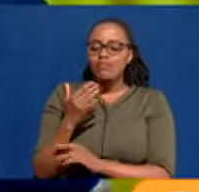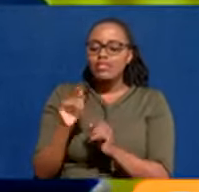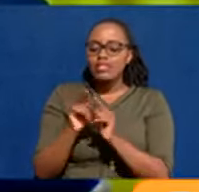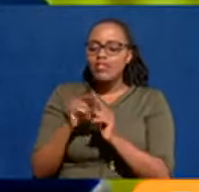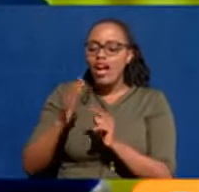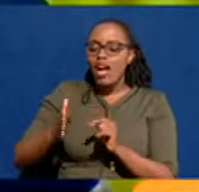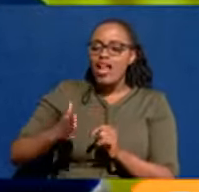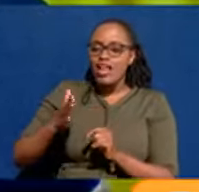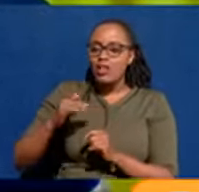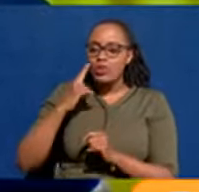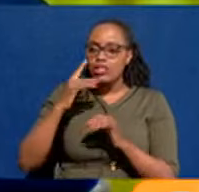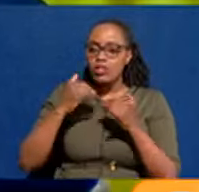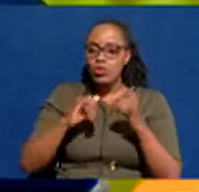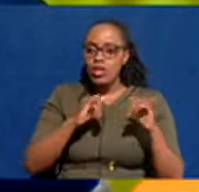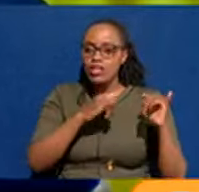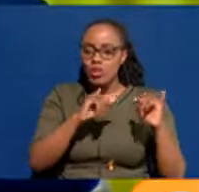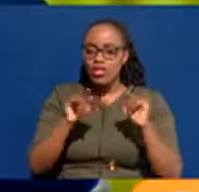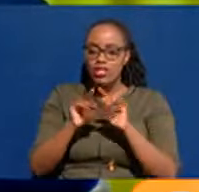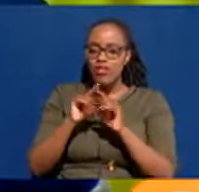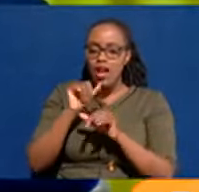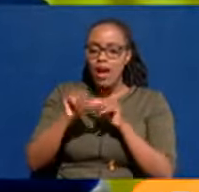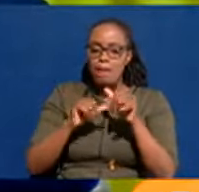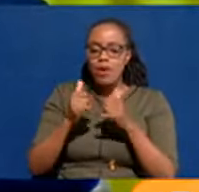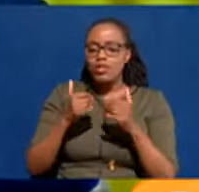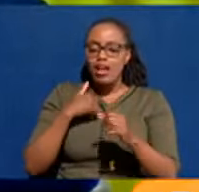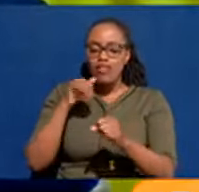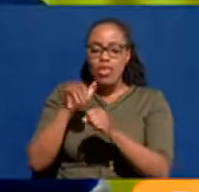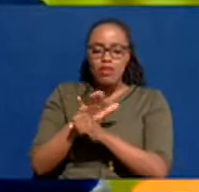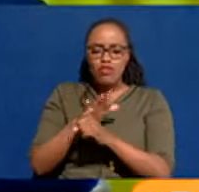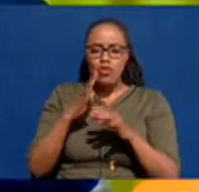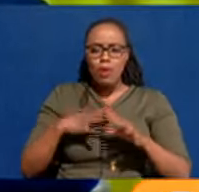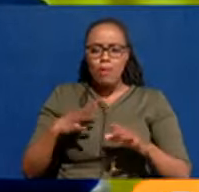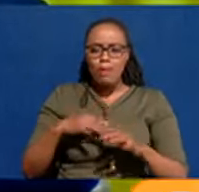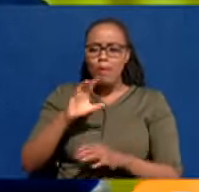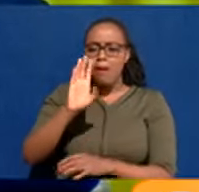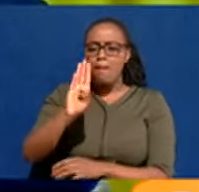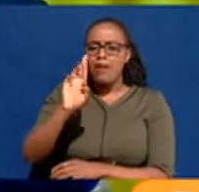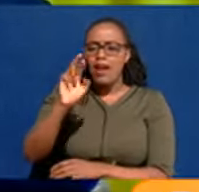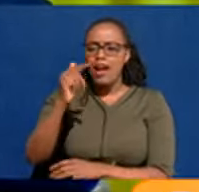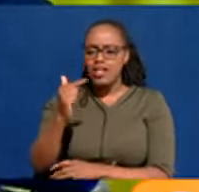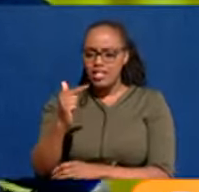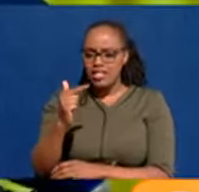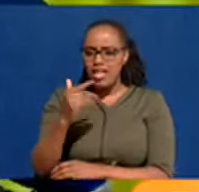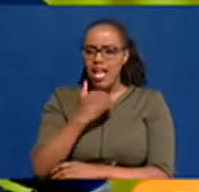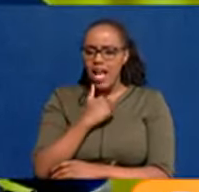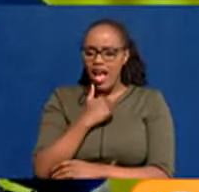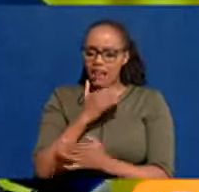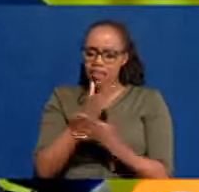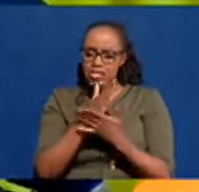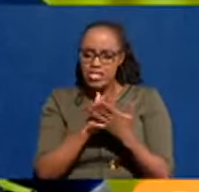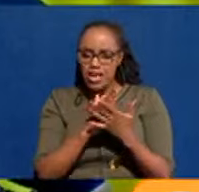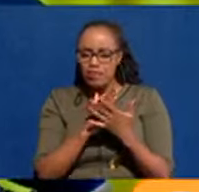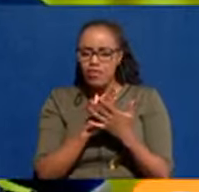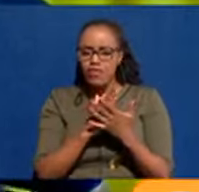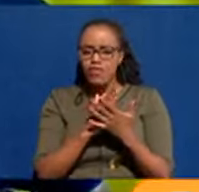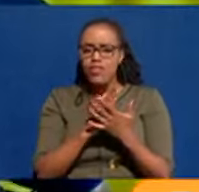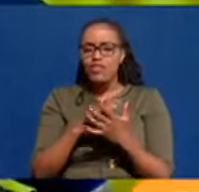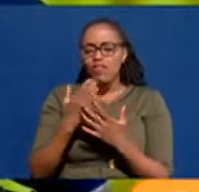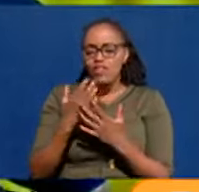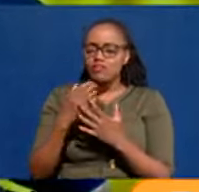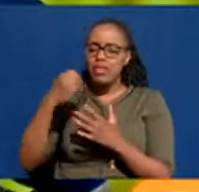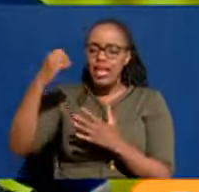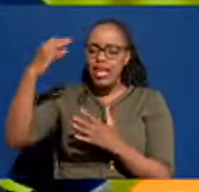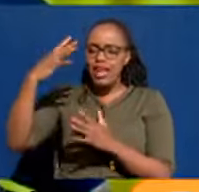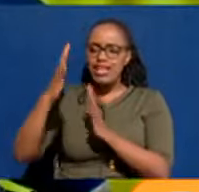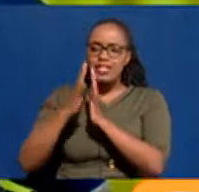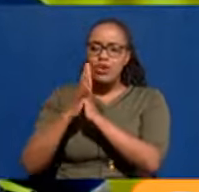You've seen our efforts about the congestion, bringing in BRT. I've shared photos of some of the, you know, electric buses that